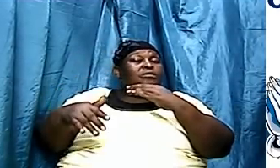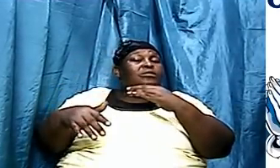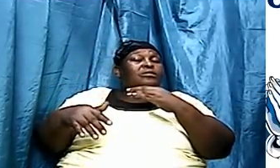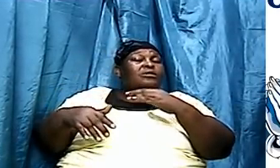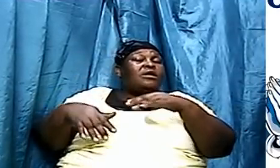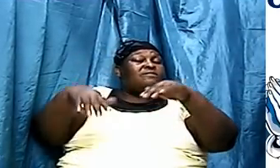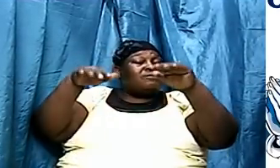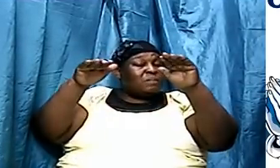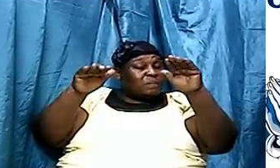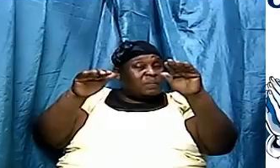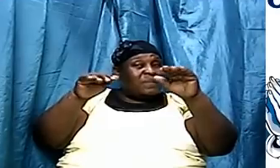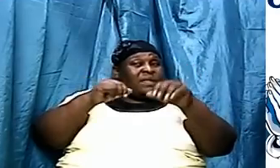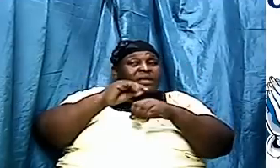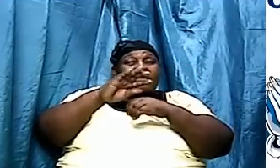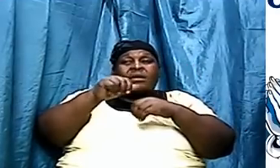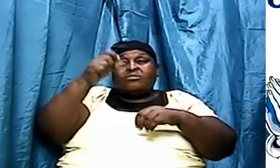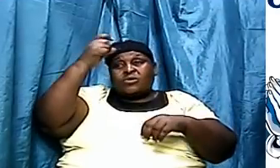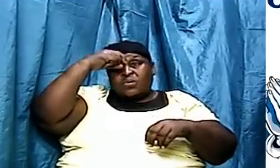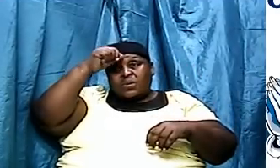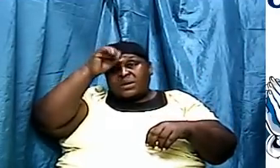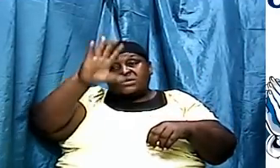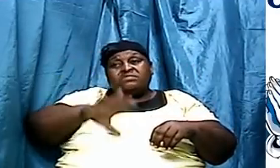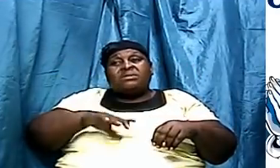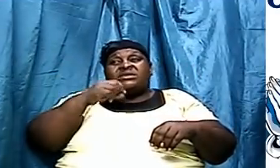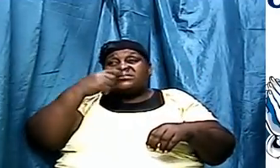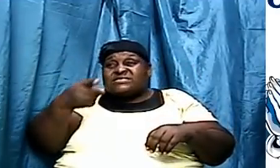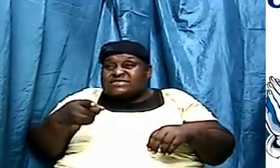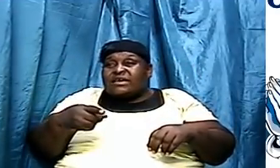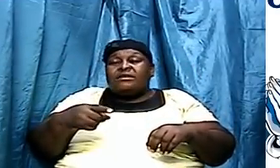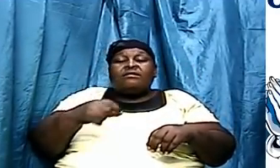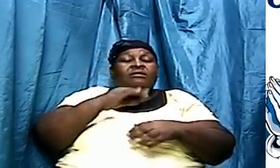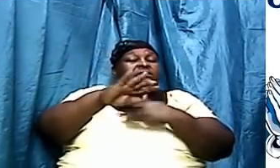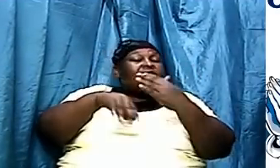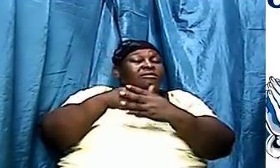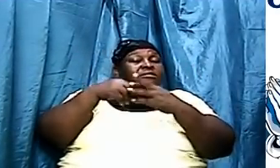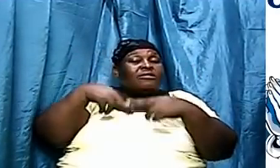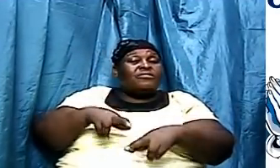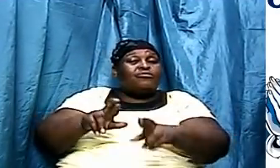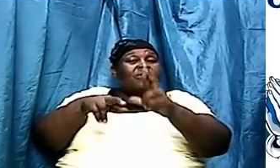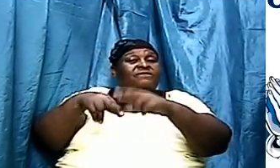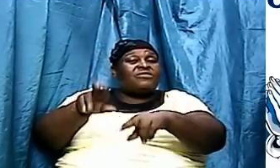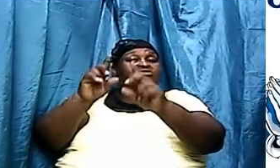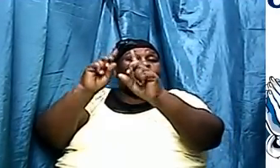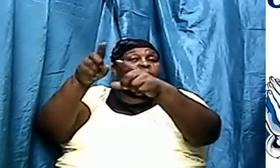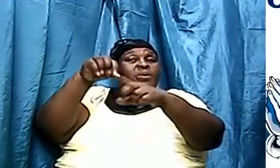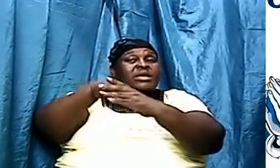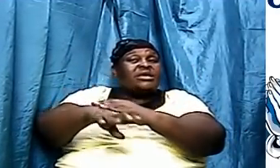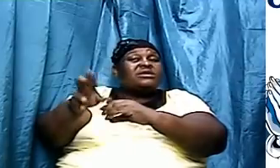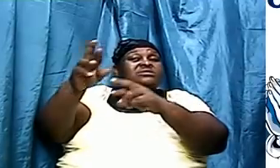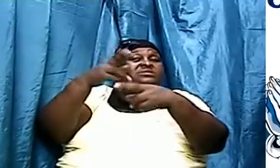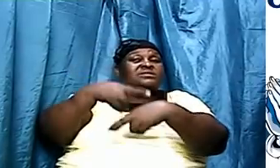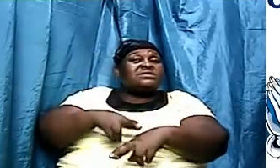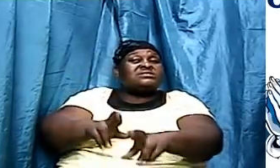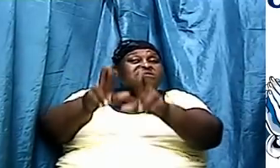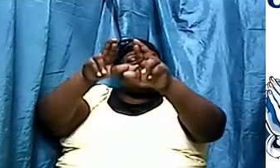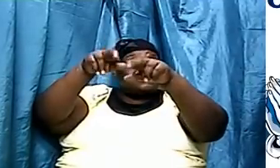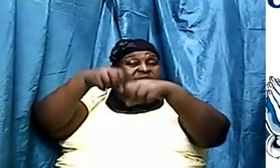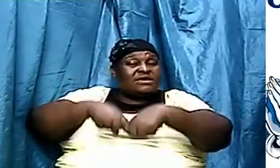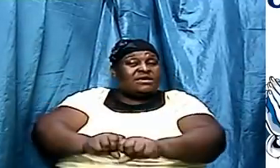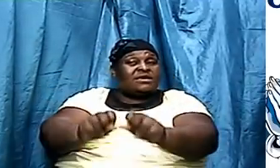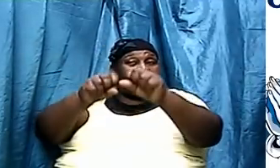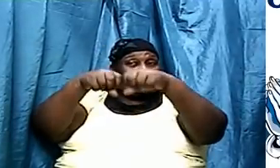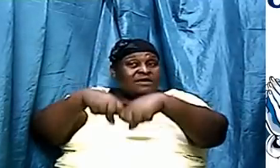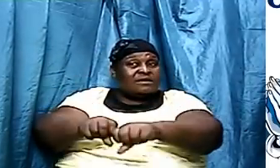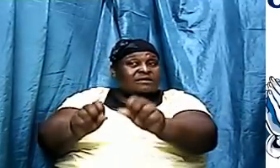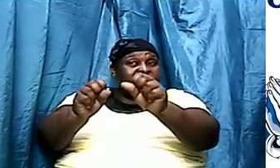but the wise man say look here all rivers run into the sea yet the sea is not full until the place from when the rivers came thither they return